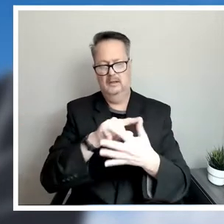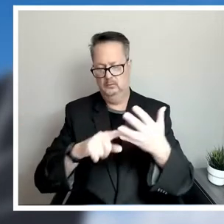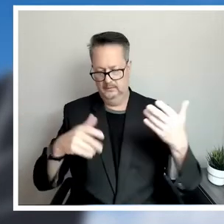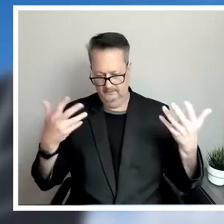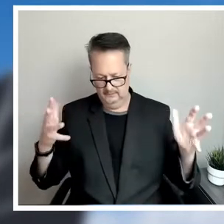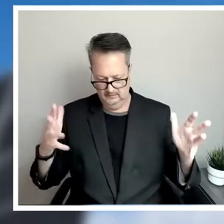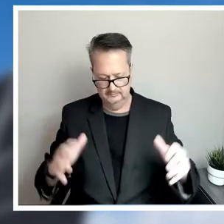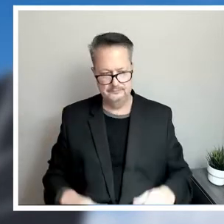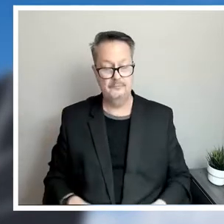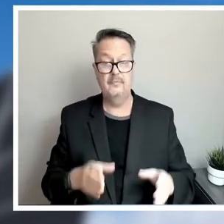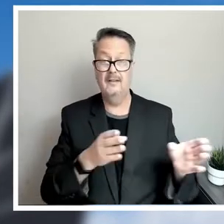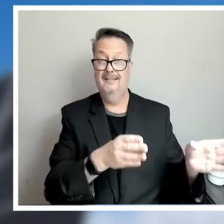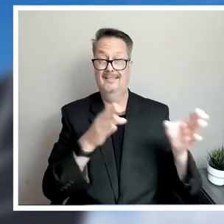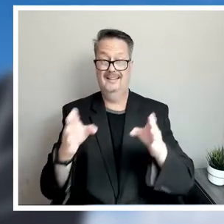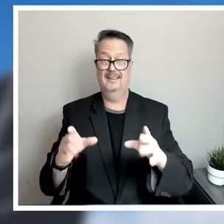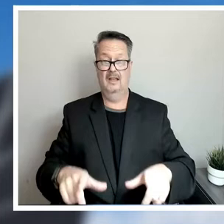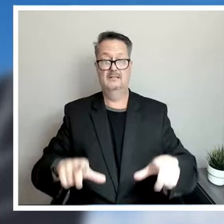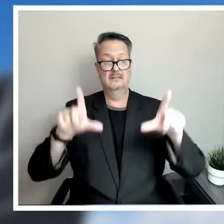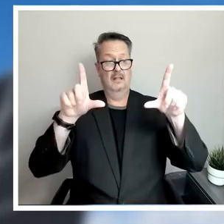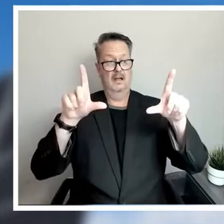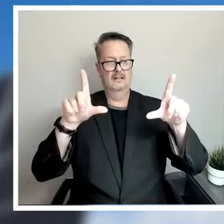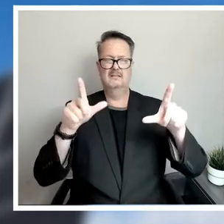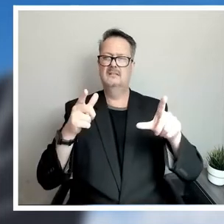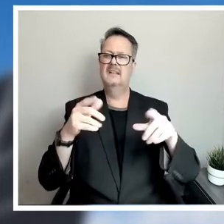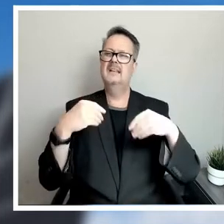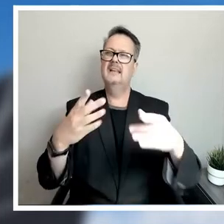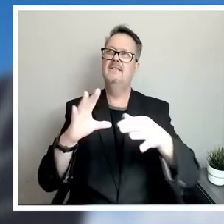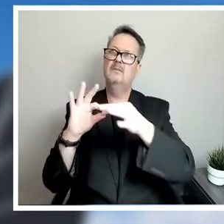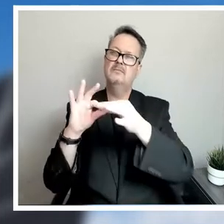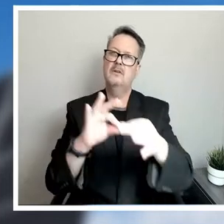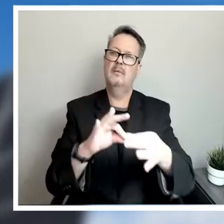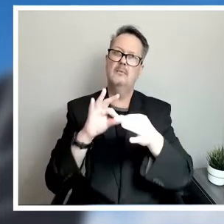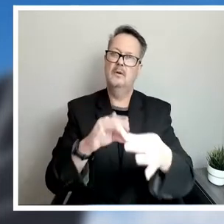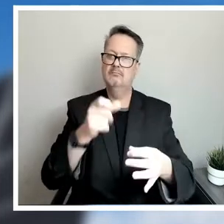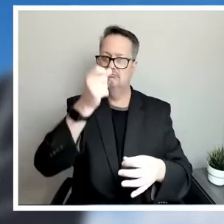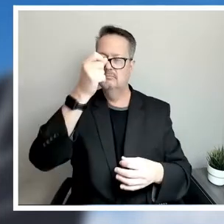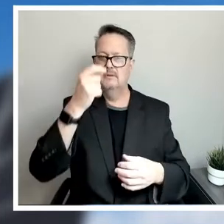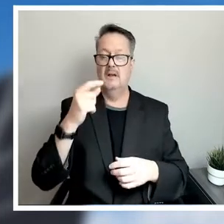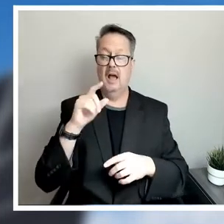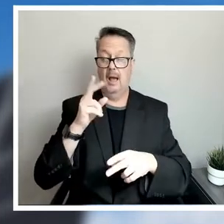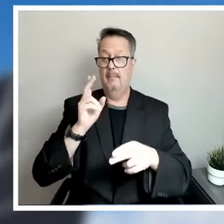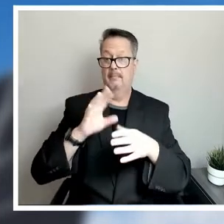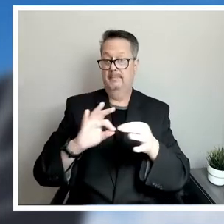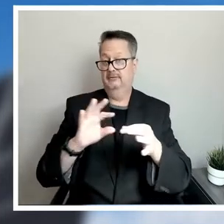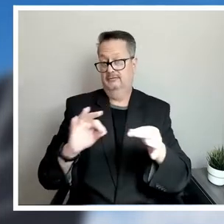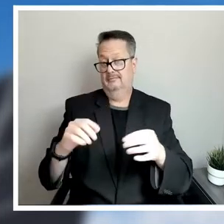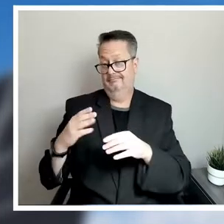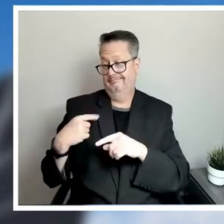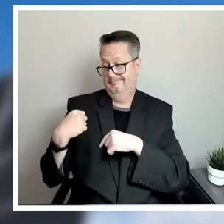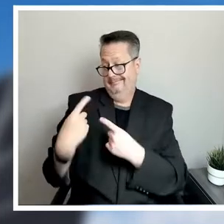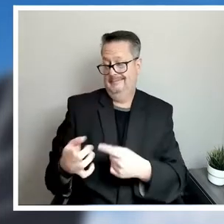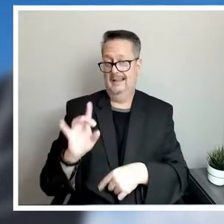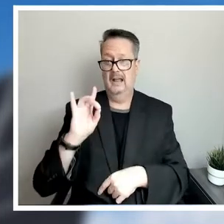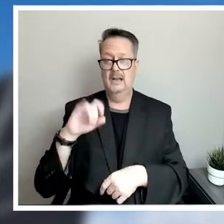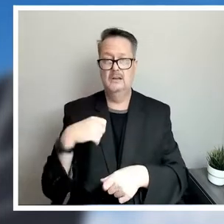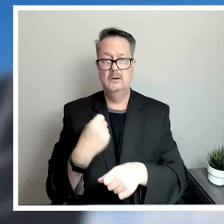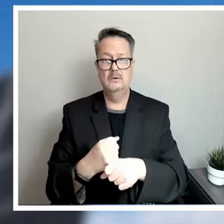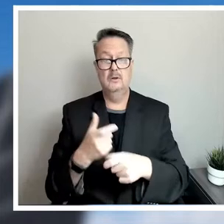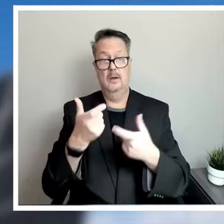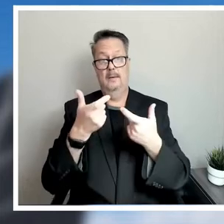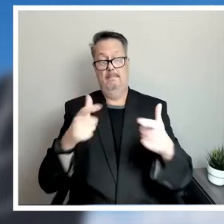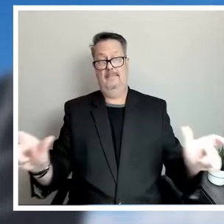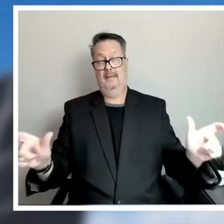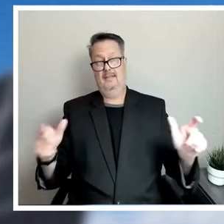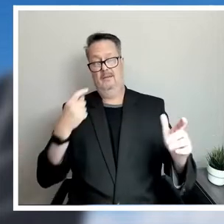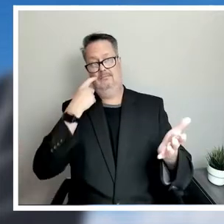Okay, the next slide here, this is to give a little bit of context, as I was mentioning, over the last eight years. Now, the big thing that stands out for us is